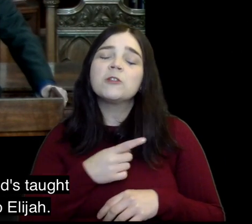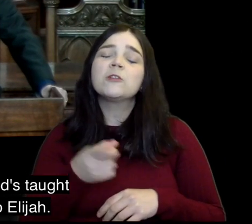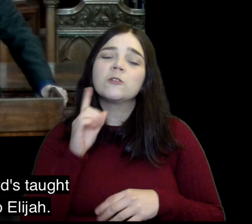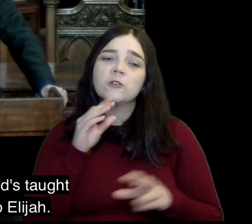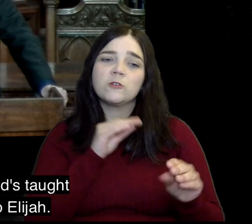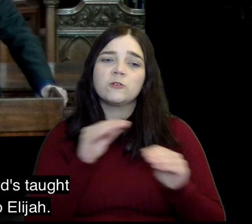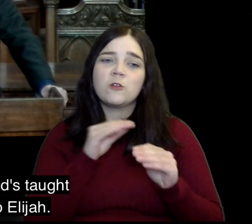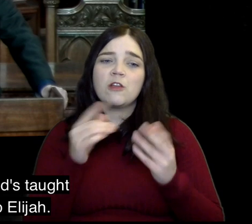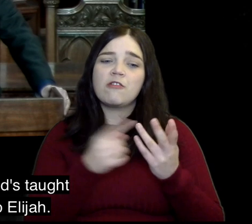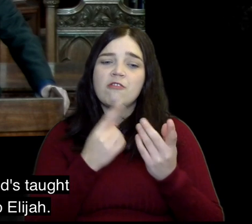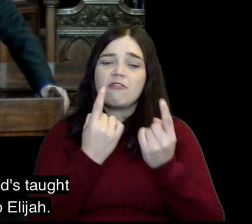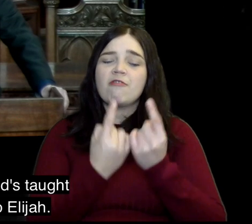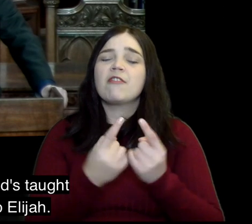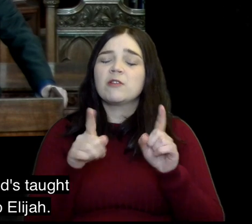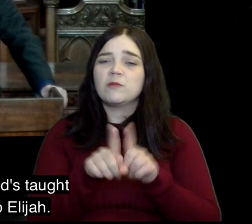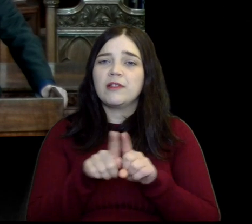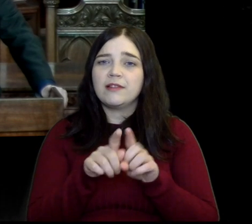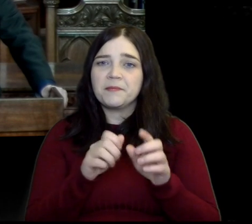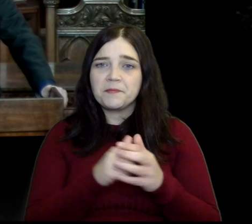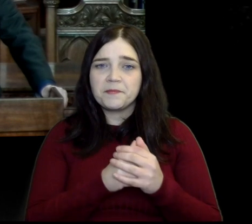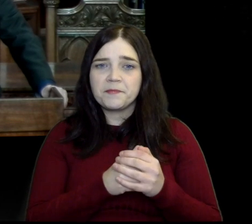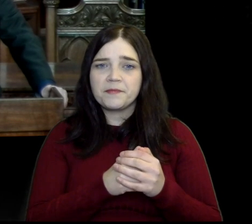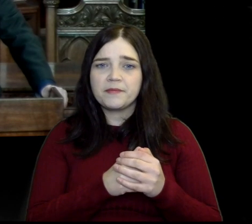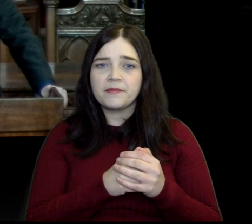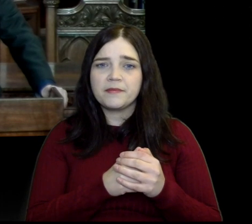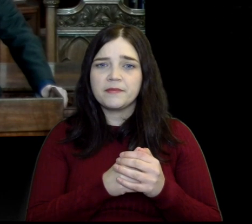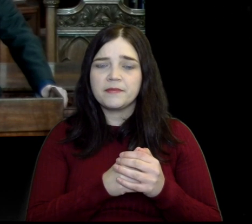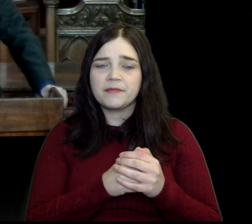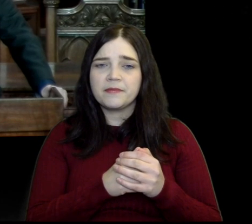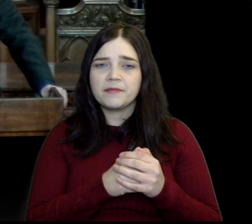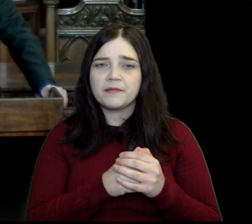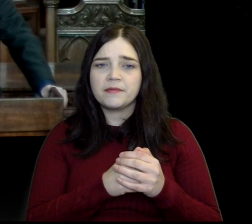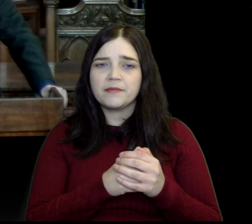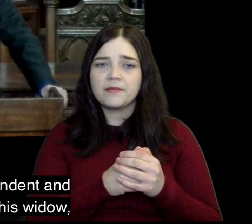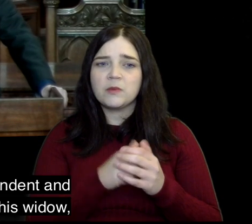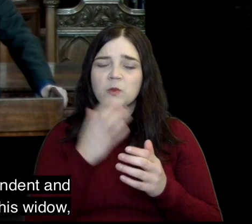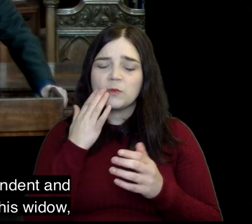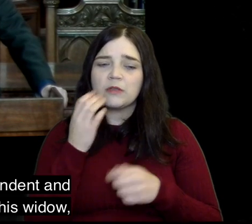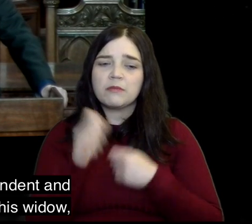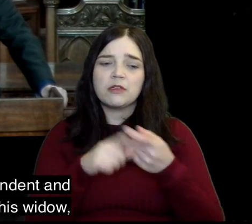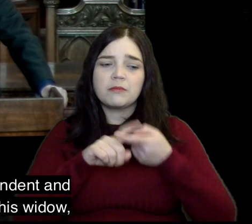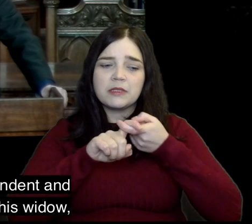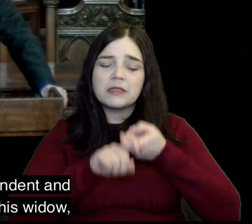but no because God's taught something else to Elijah